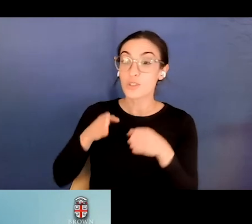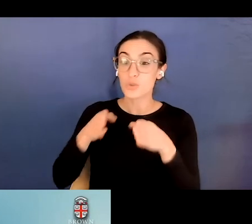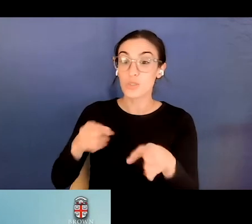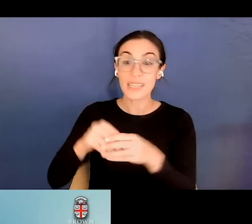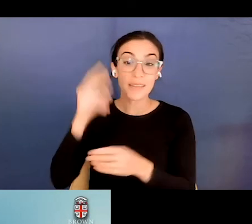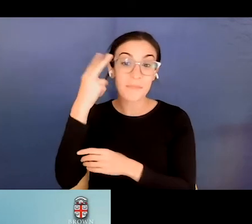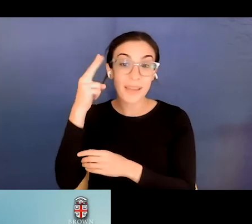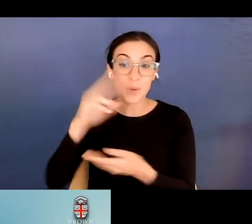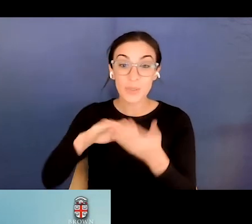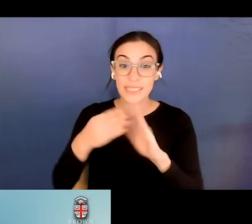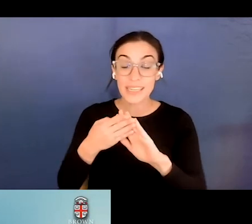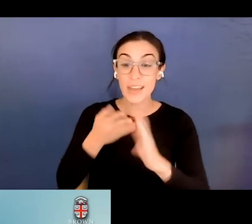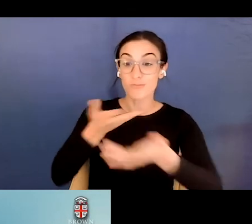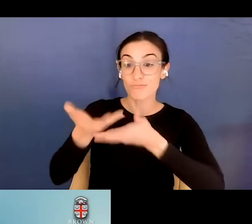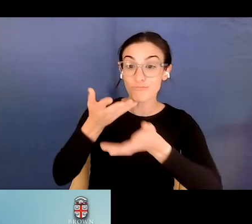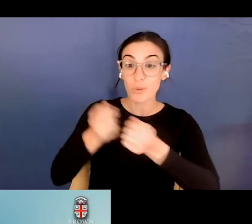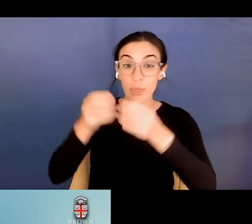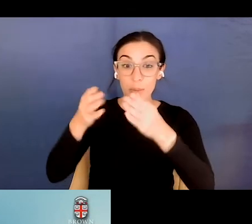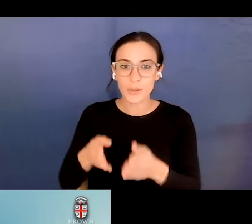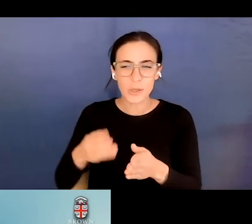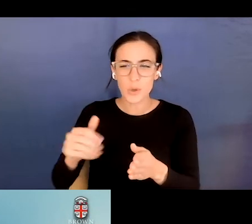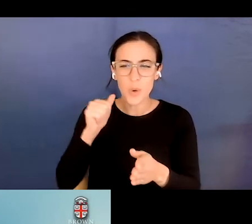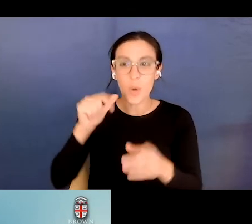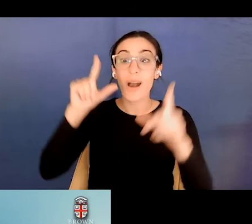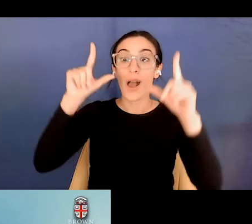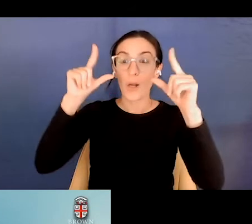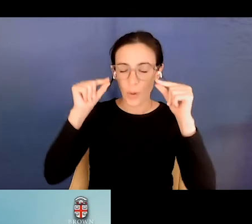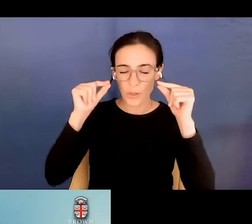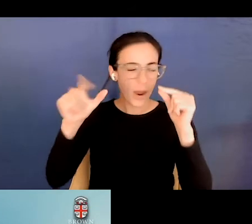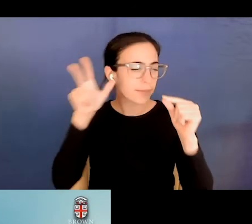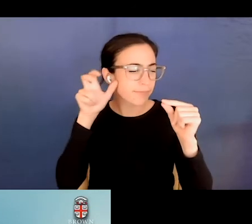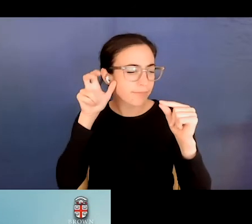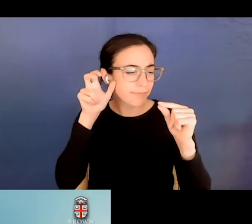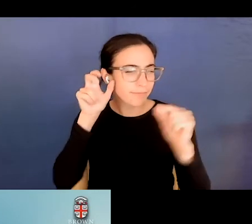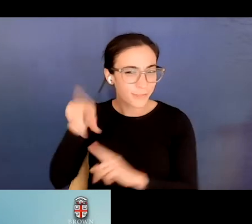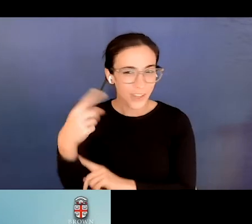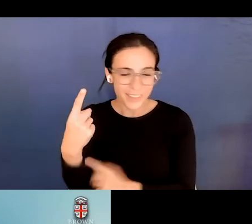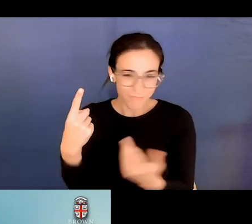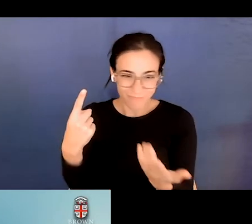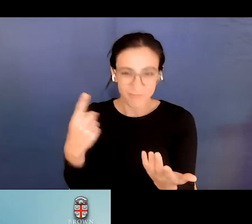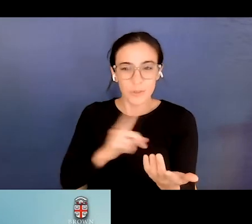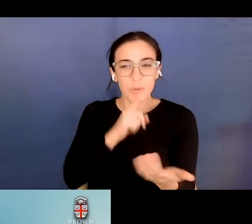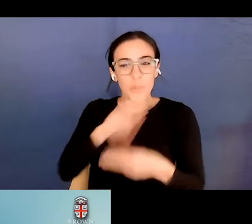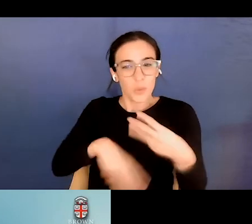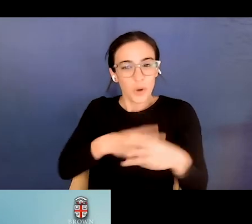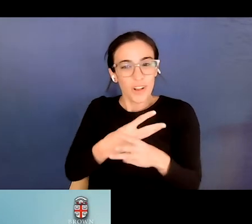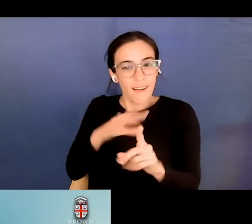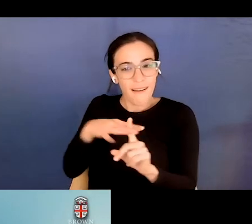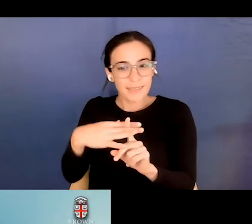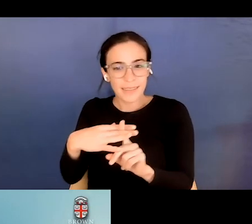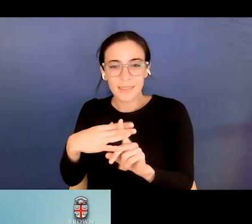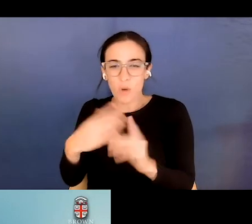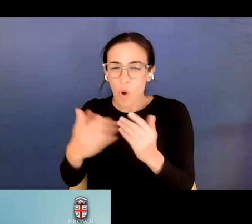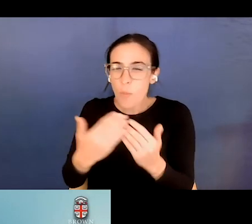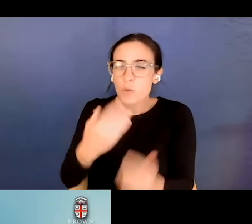not listen to what, you know, and not be able to see what the speaker is. It just, it's not real world context. We can almost always see the speaker. So I think that's a compelling